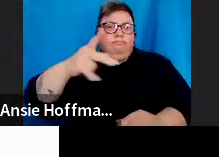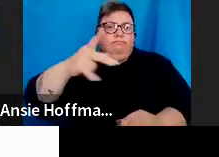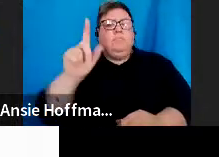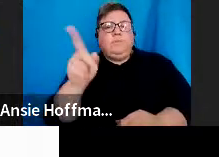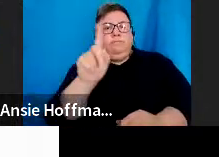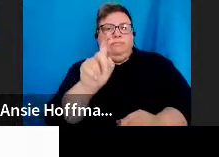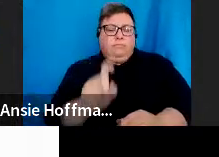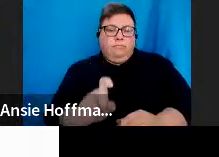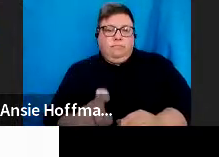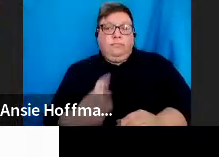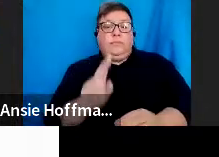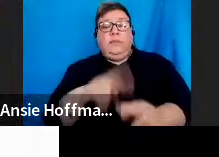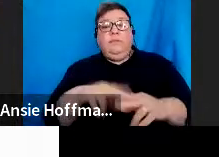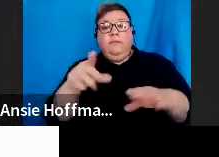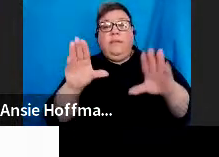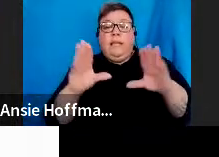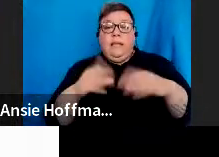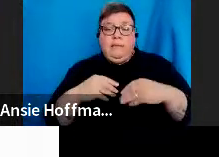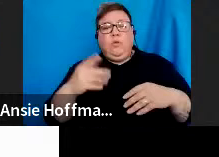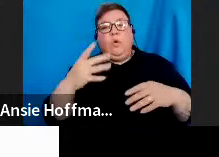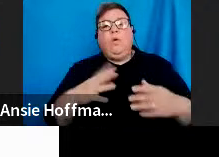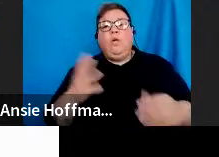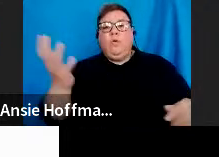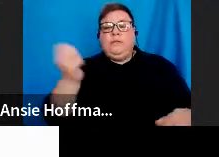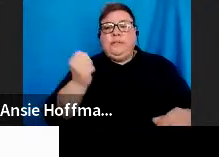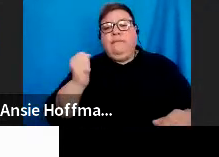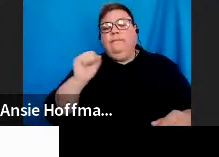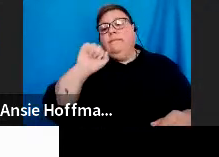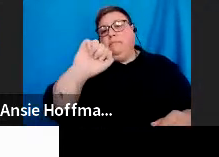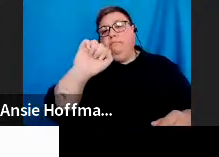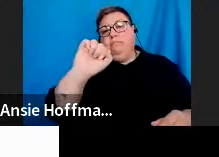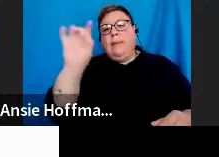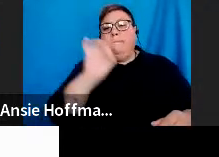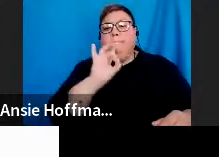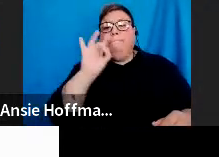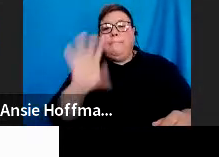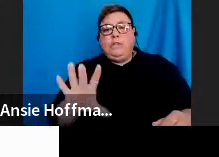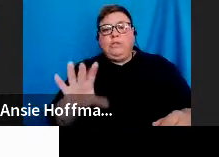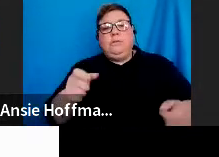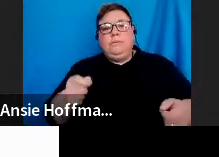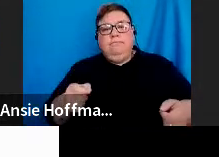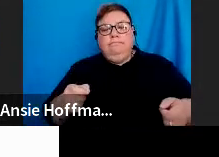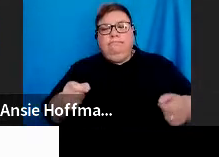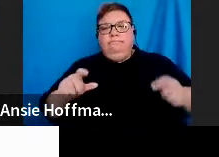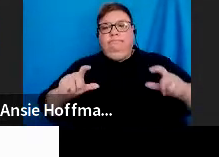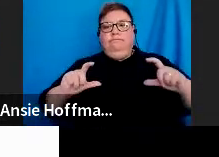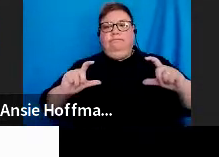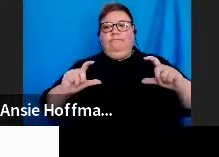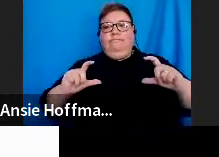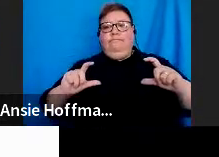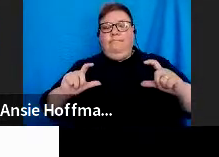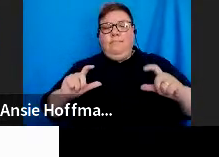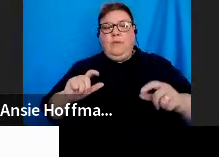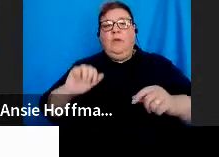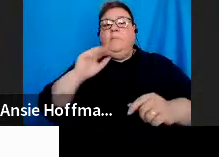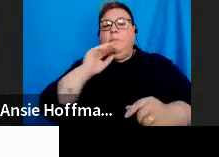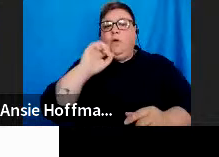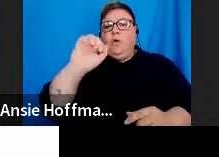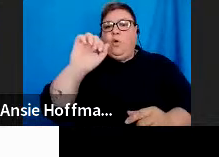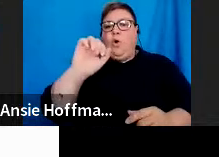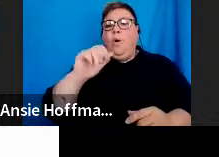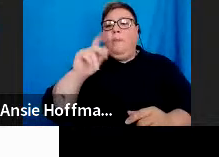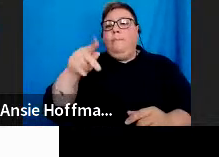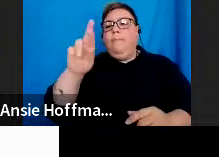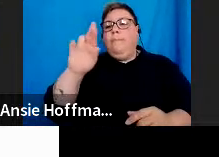accepted, you will receive the following message to confirm the merge. Your profile has been successfully merged